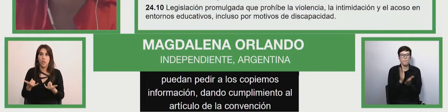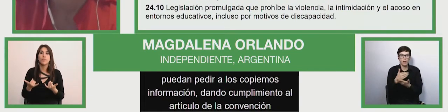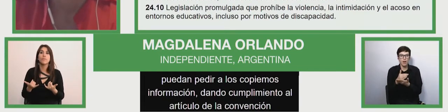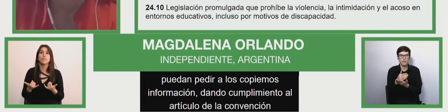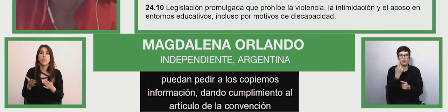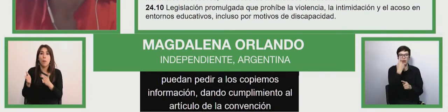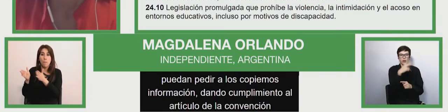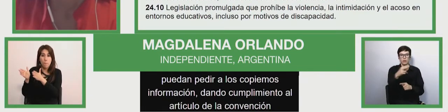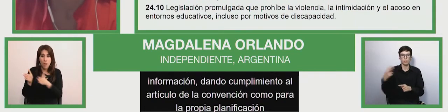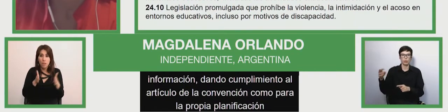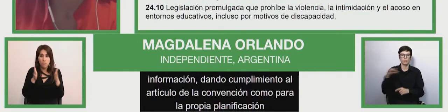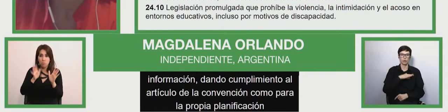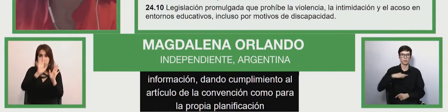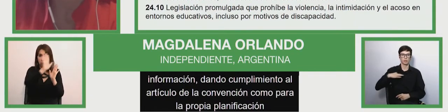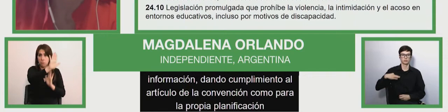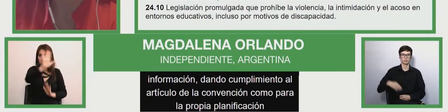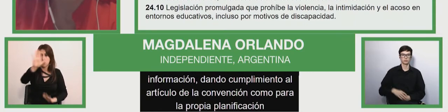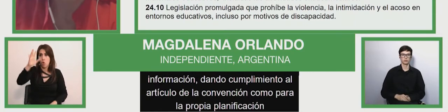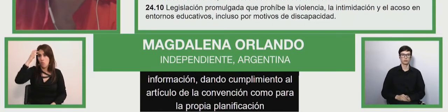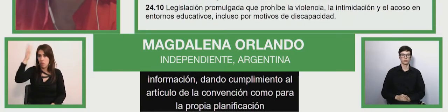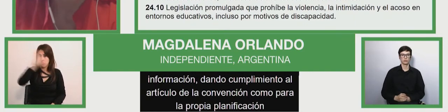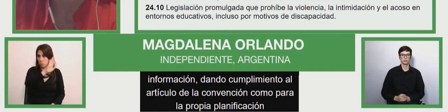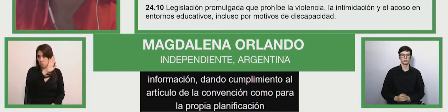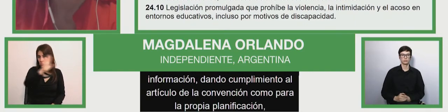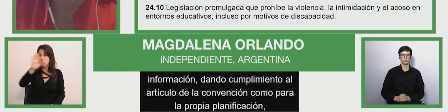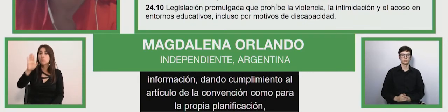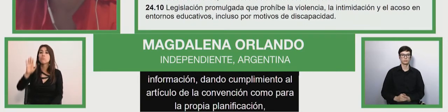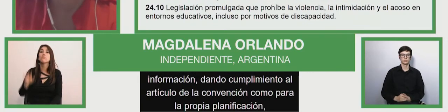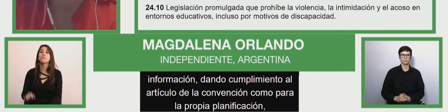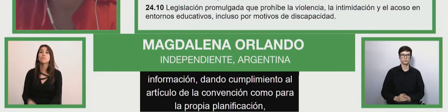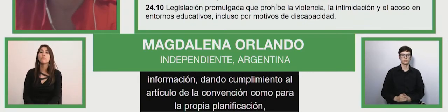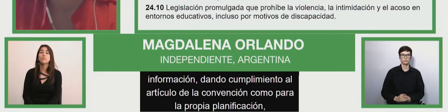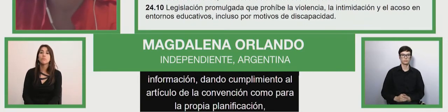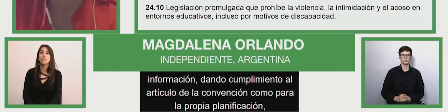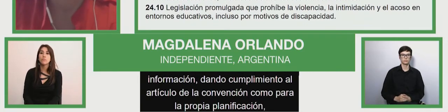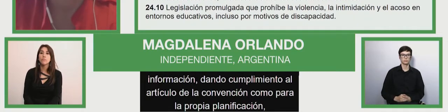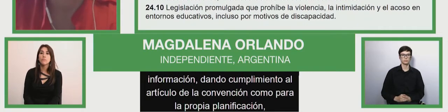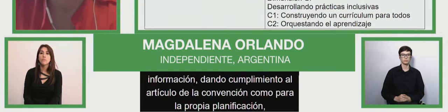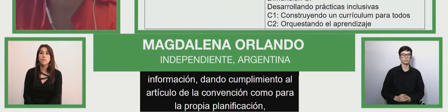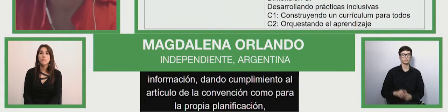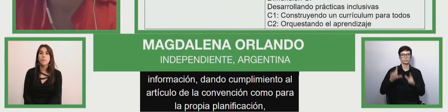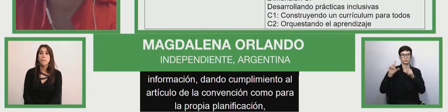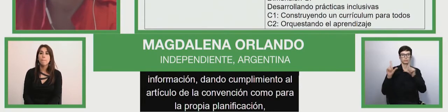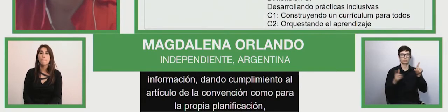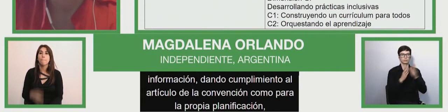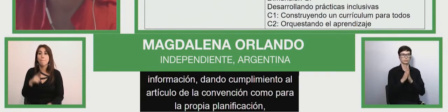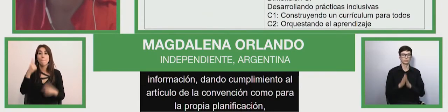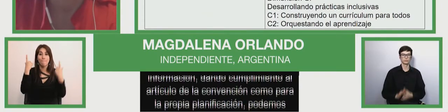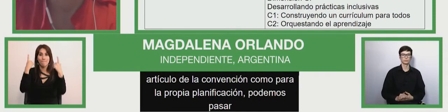we can go on